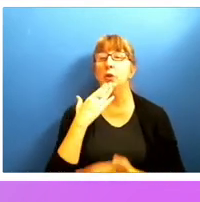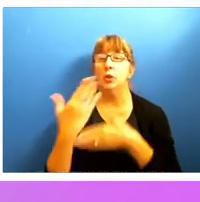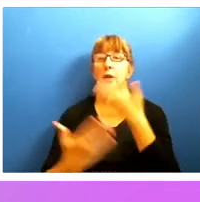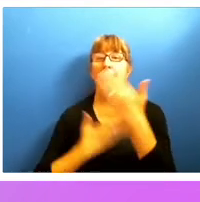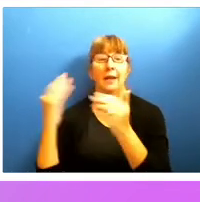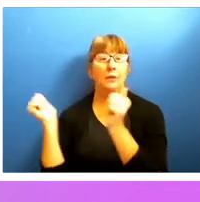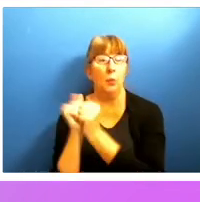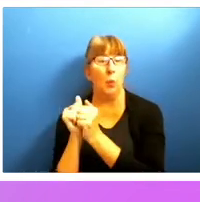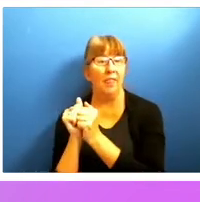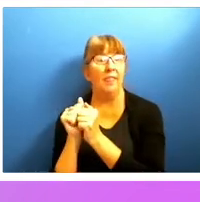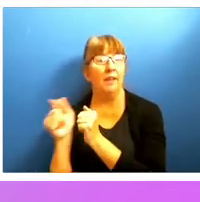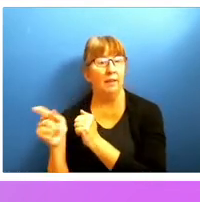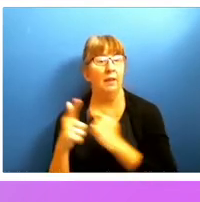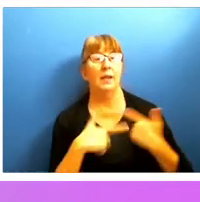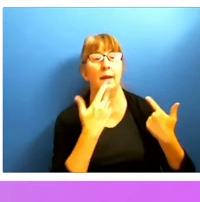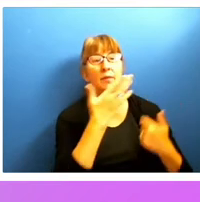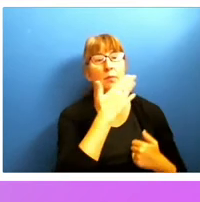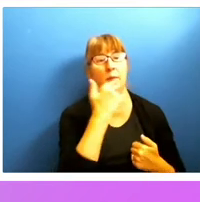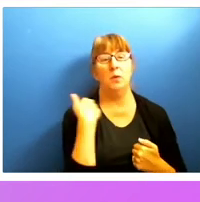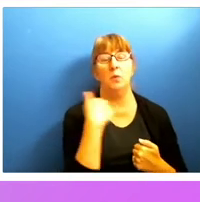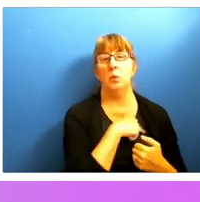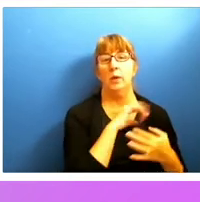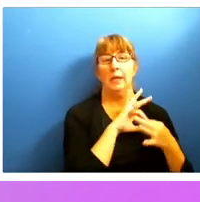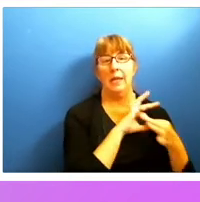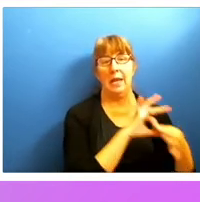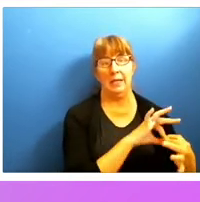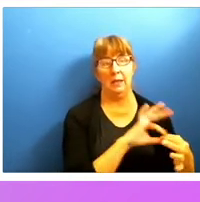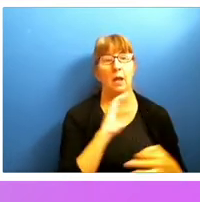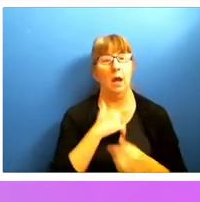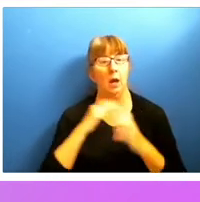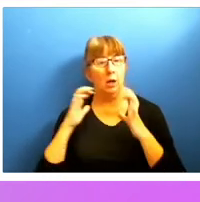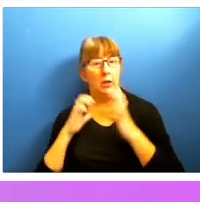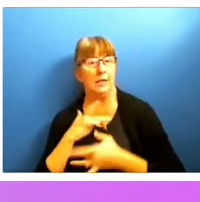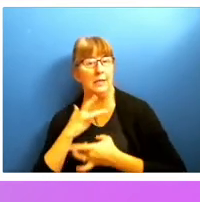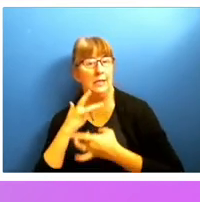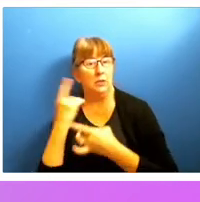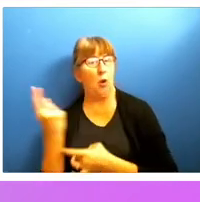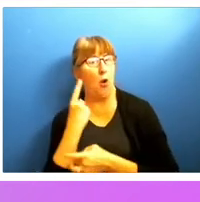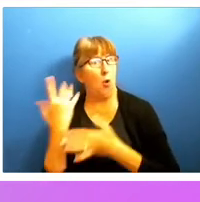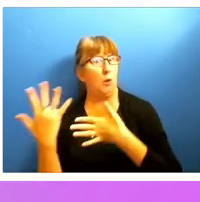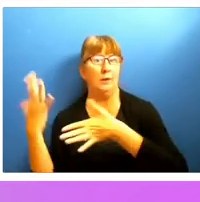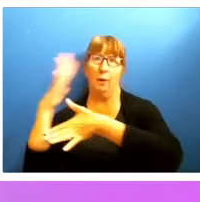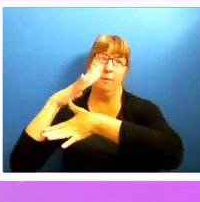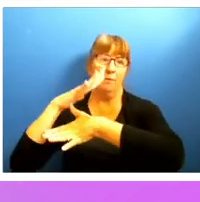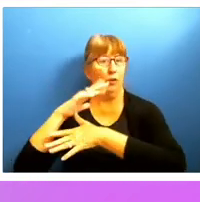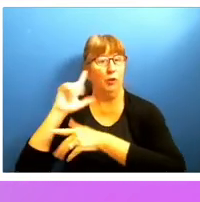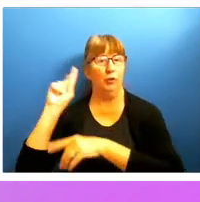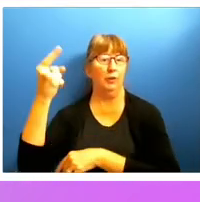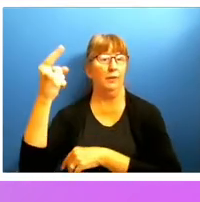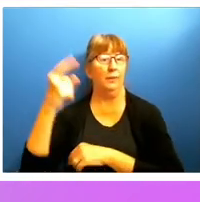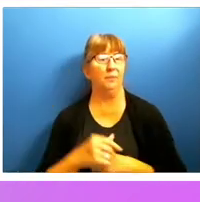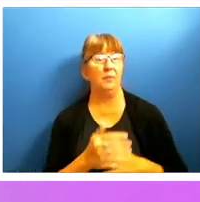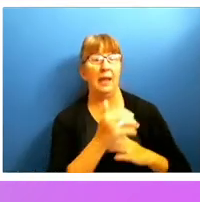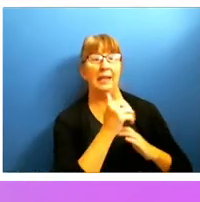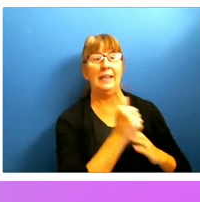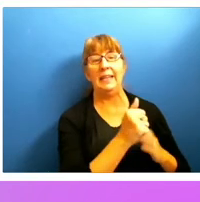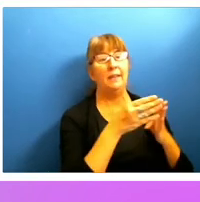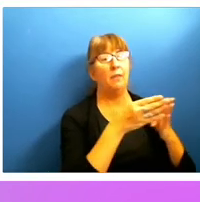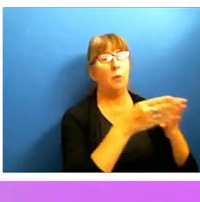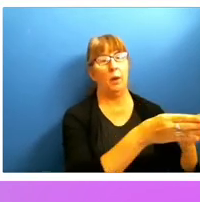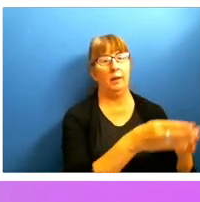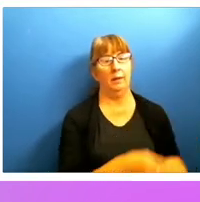or life's better when we're connected. Our clients' interests always come first. Leading the way